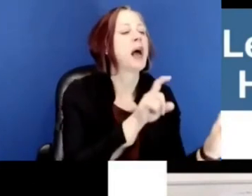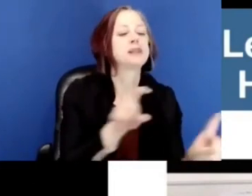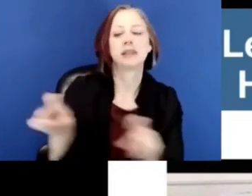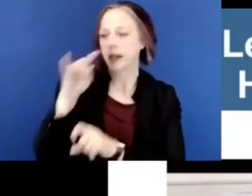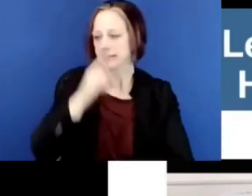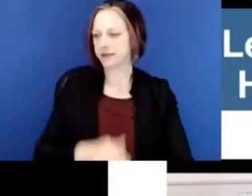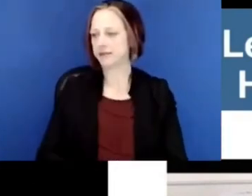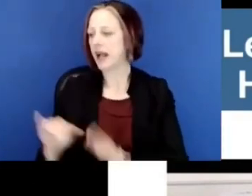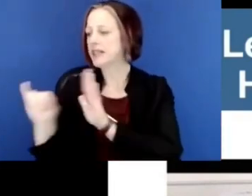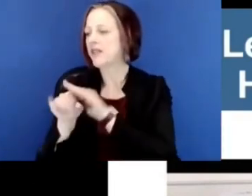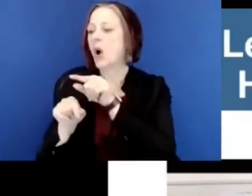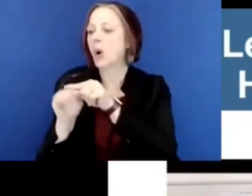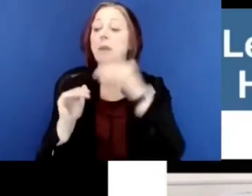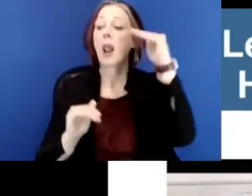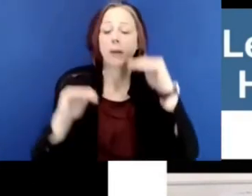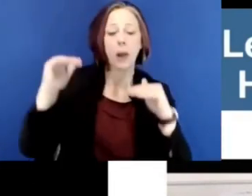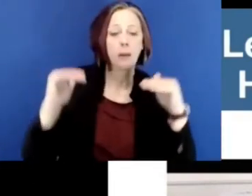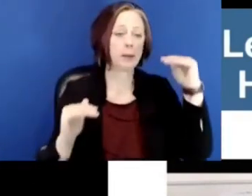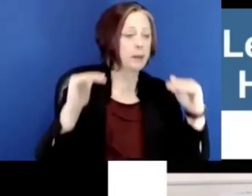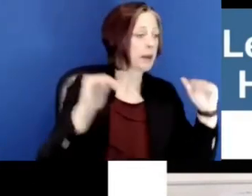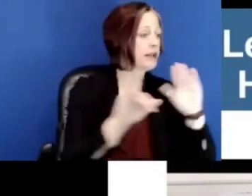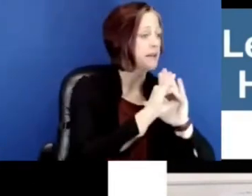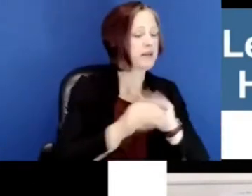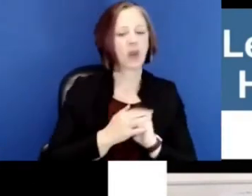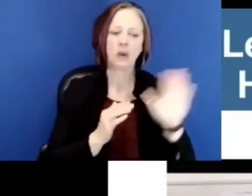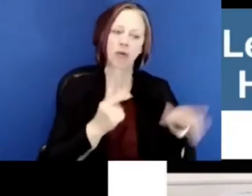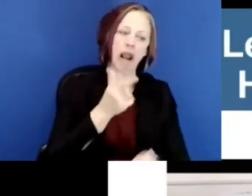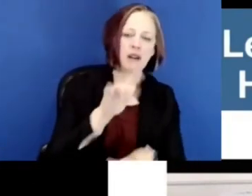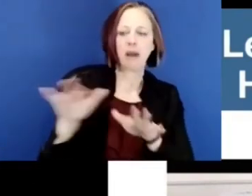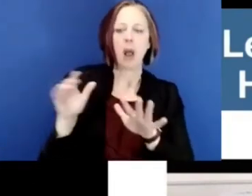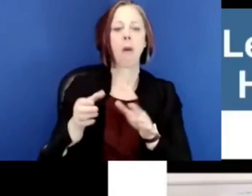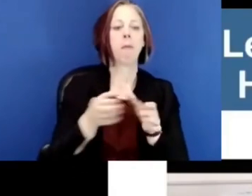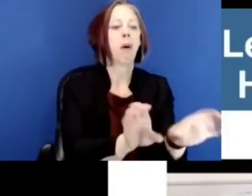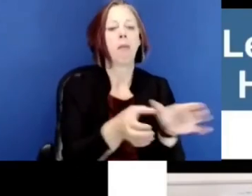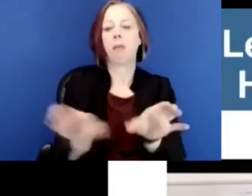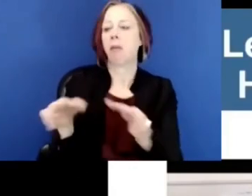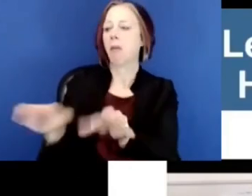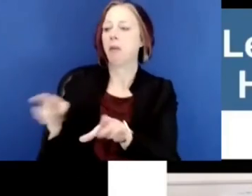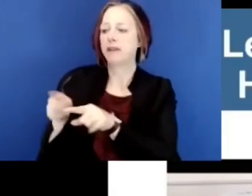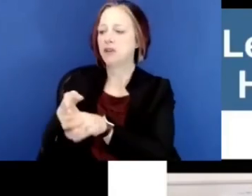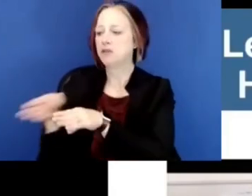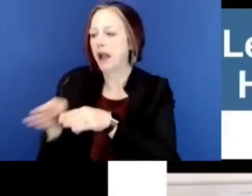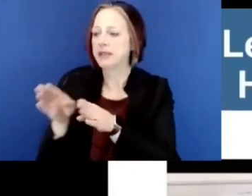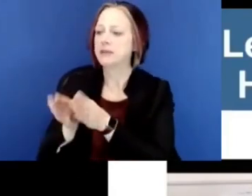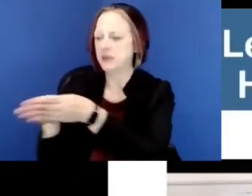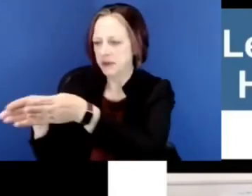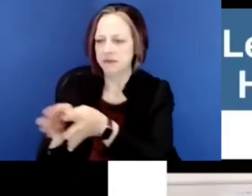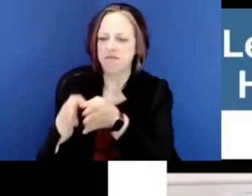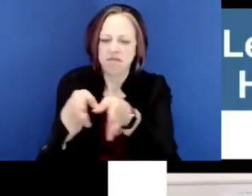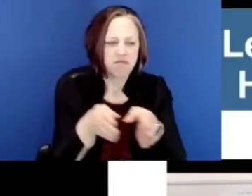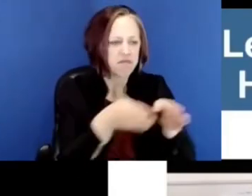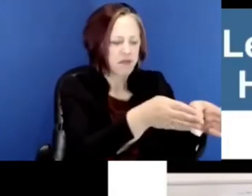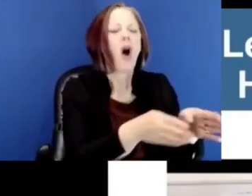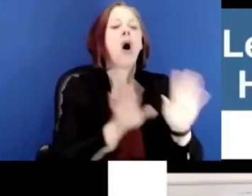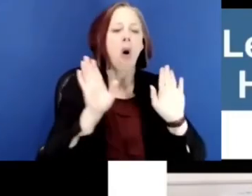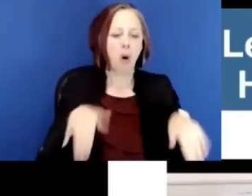all the kids. Let's identify who's above, who's below, who's on grade level. Let's put them into different tracks and different groups.